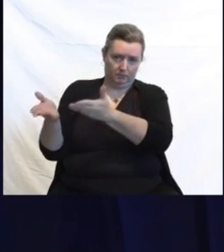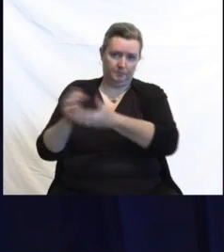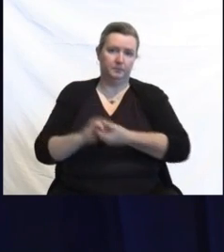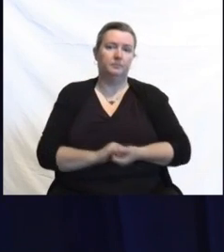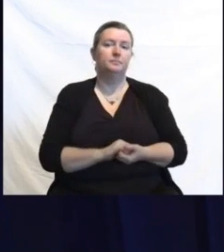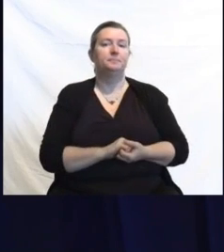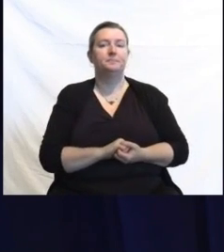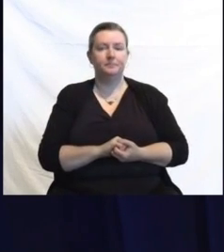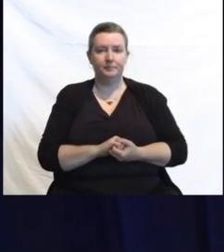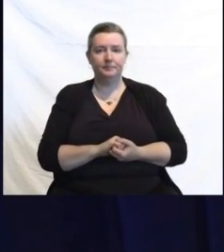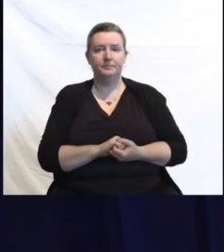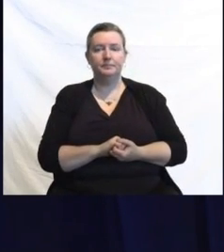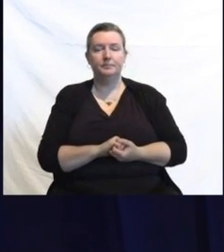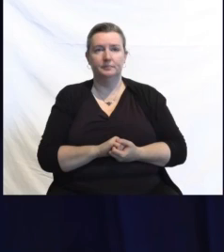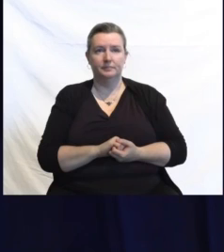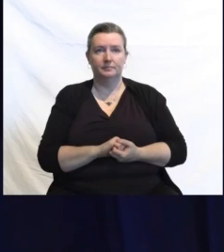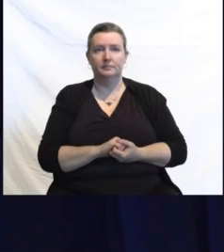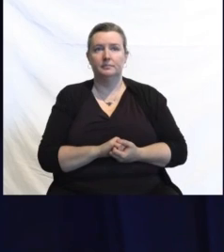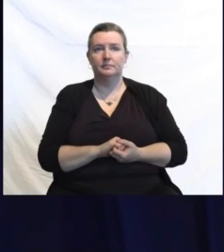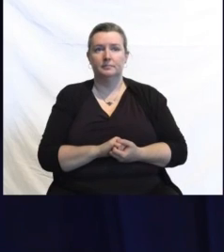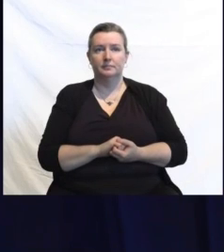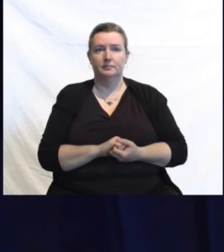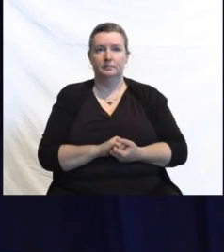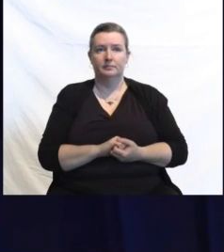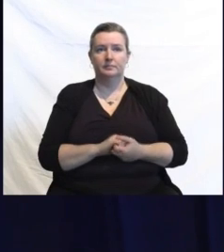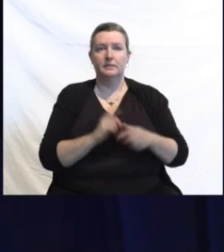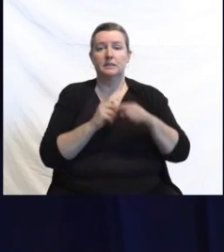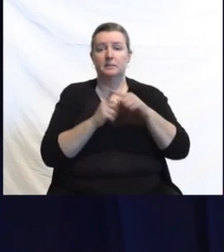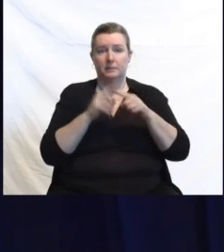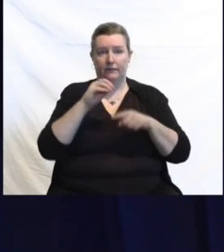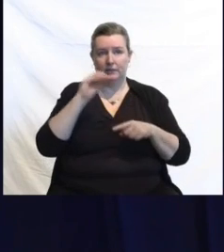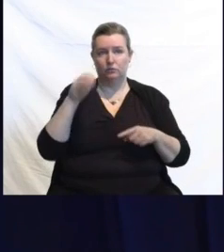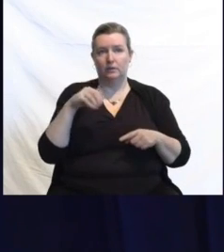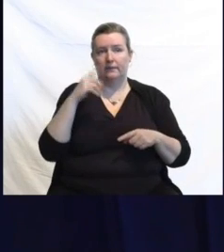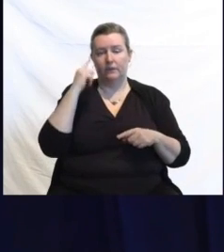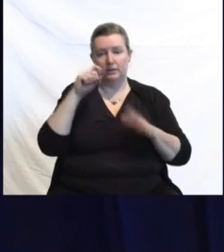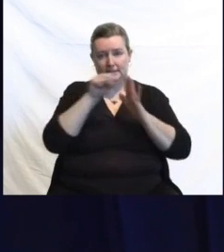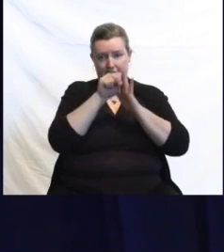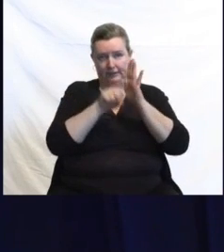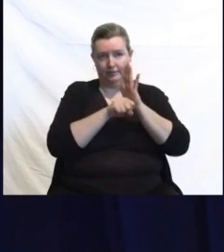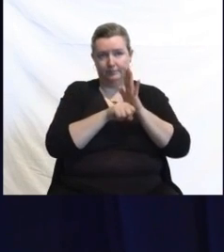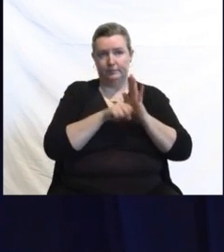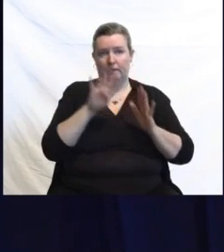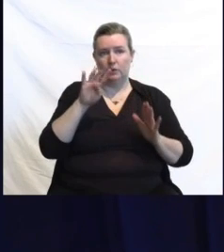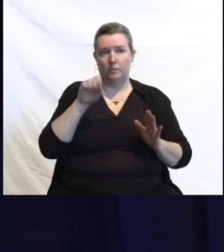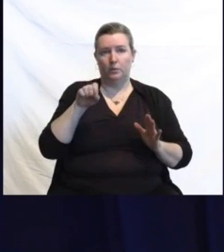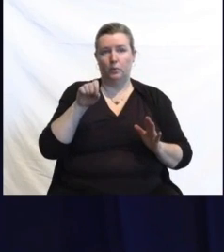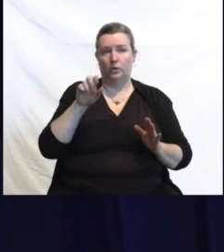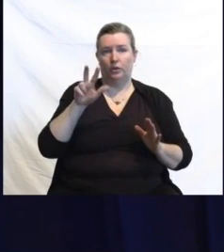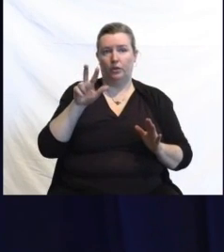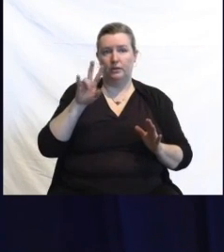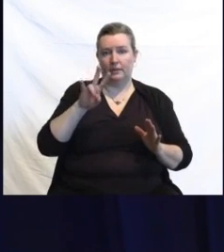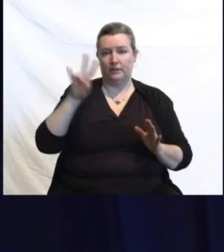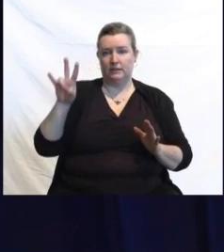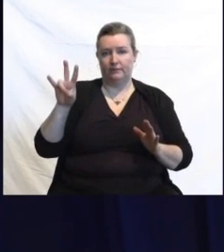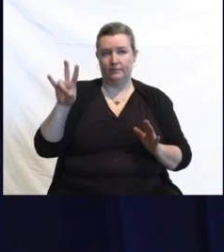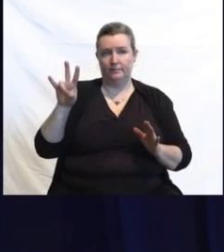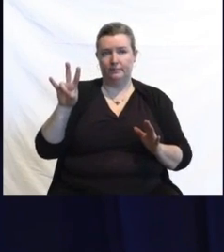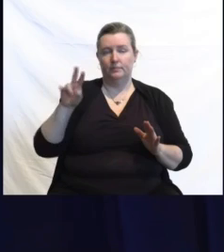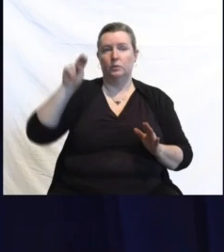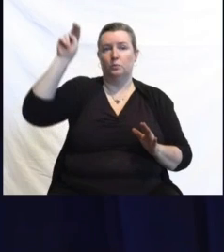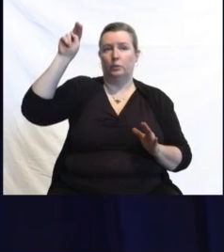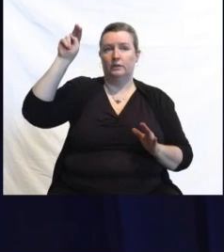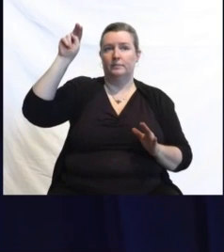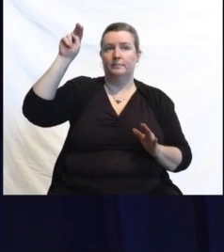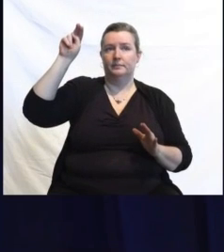The positivity as of November 18th for the state is 4.77. The northern part of the